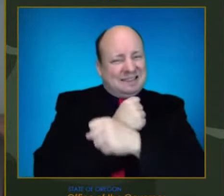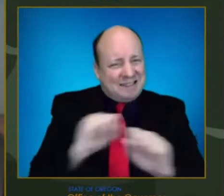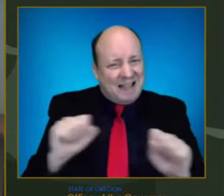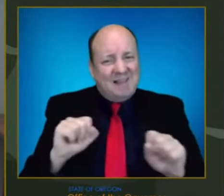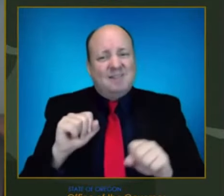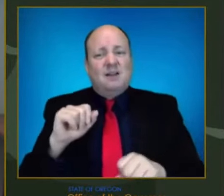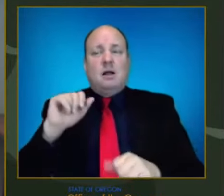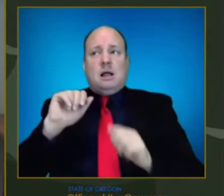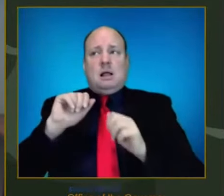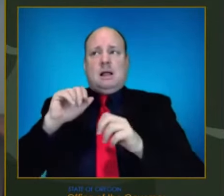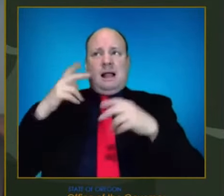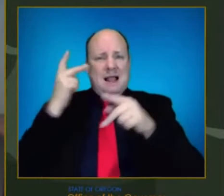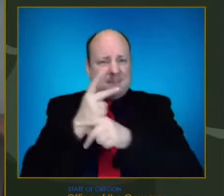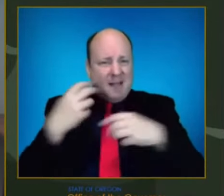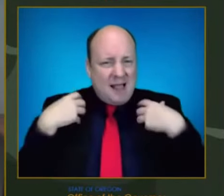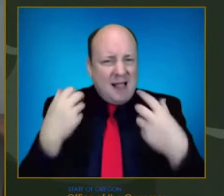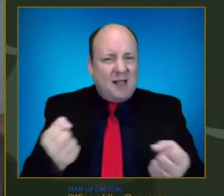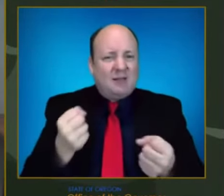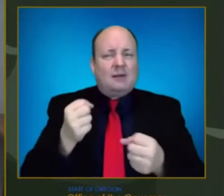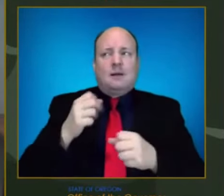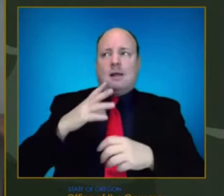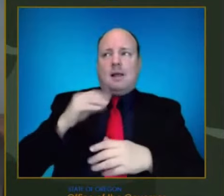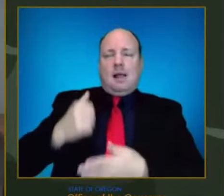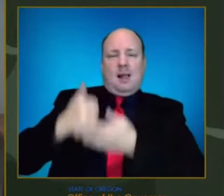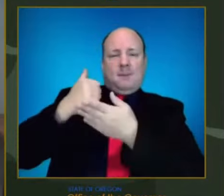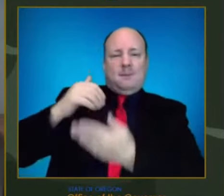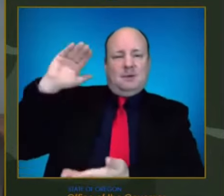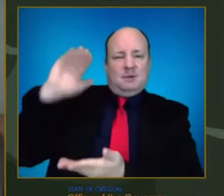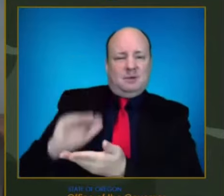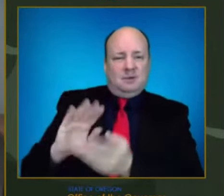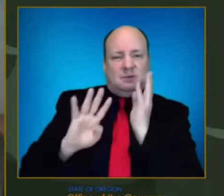and our health care workers is critically important at this time.